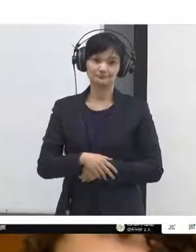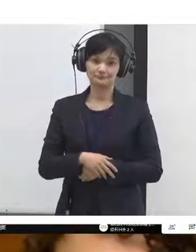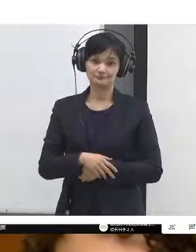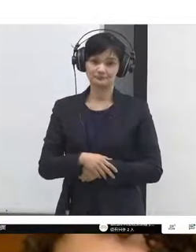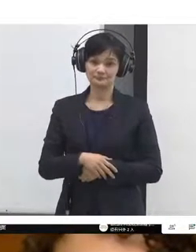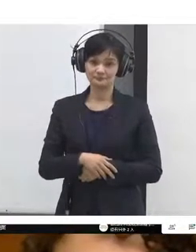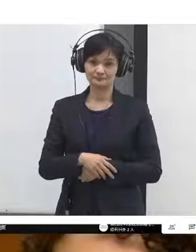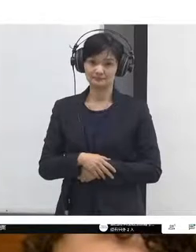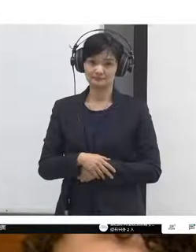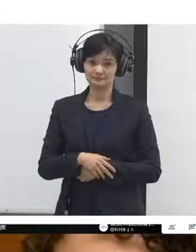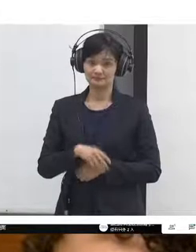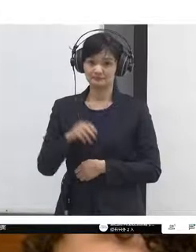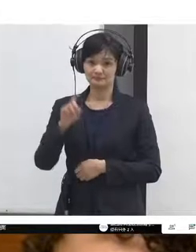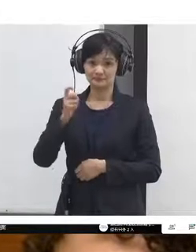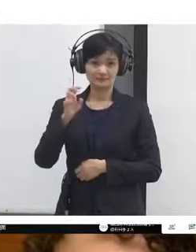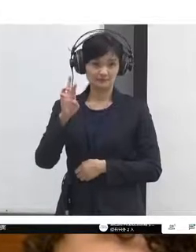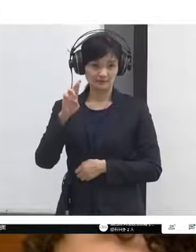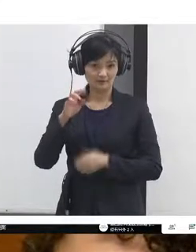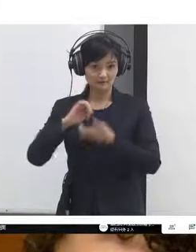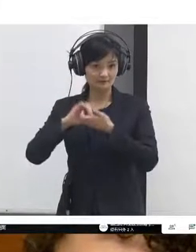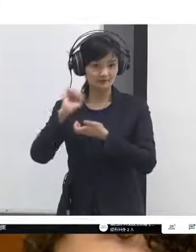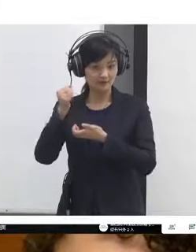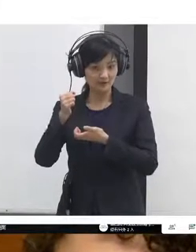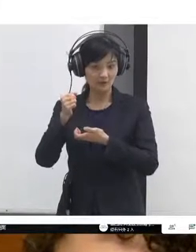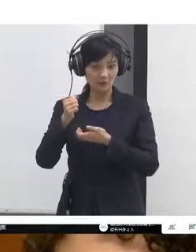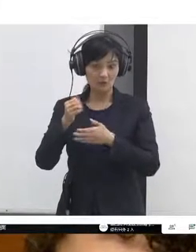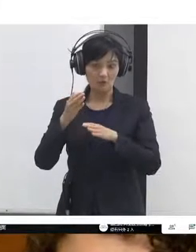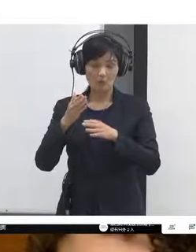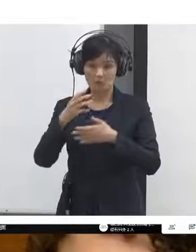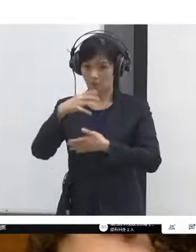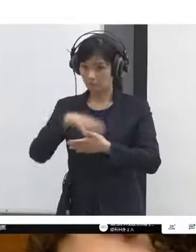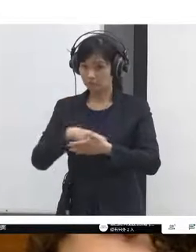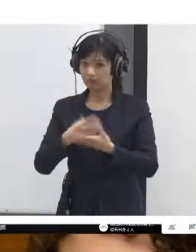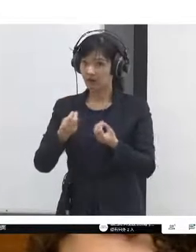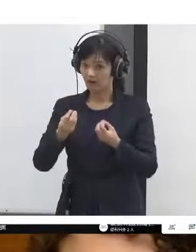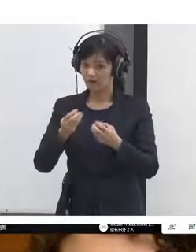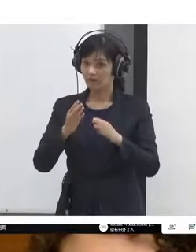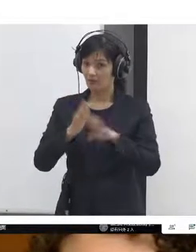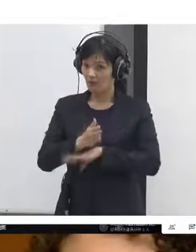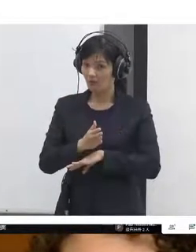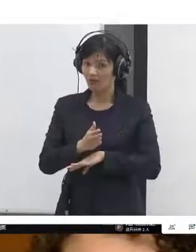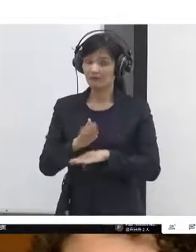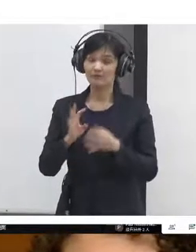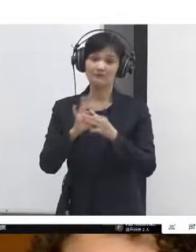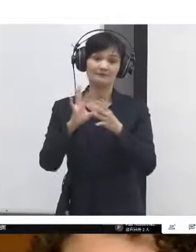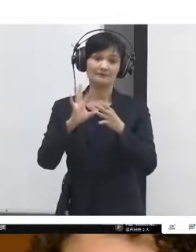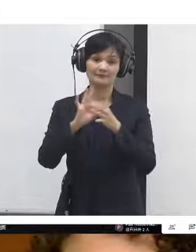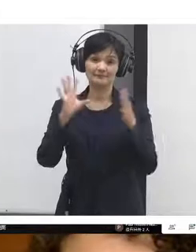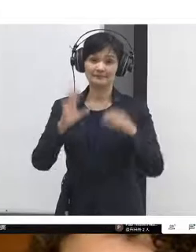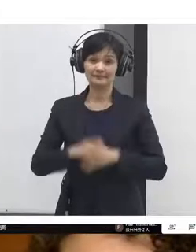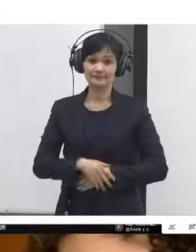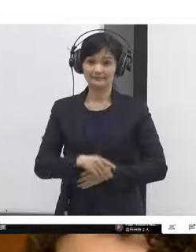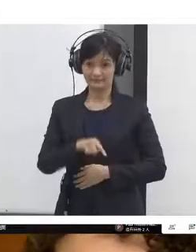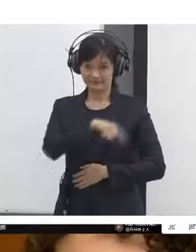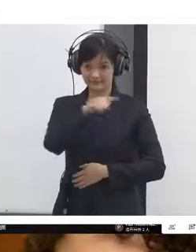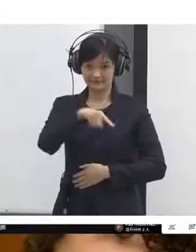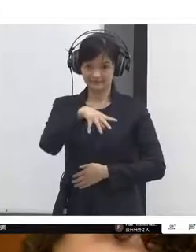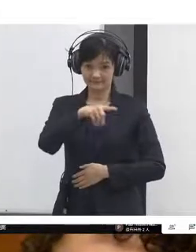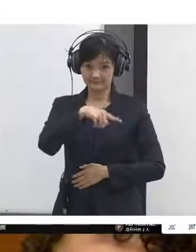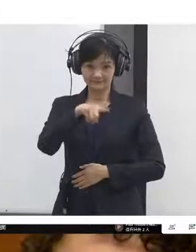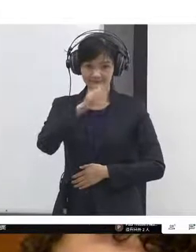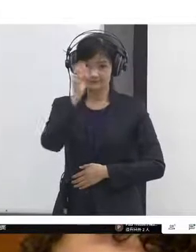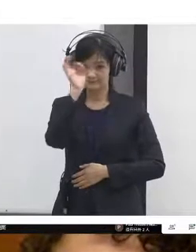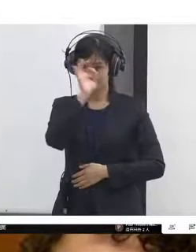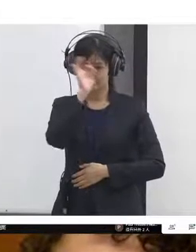they separated out the the structure of who decides from the